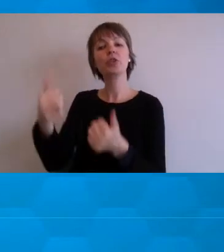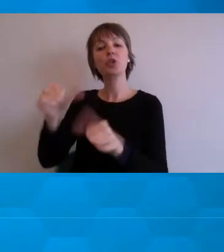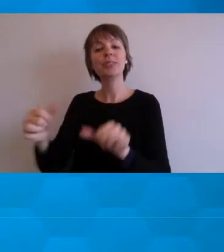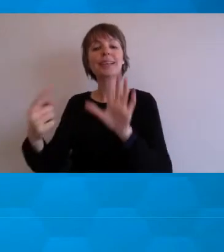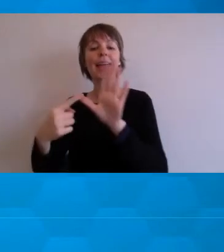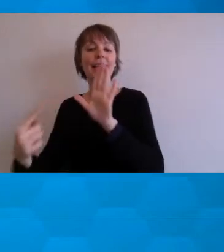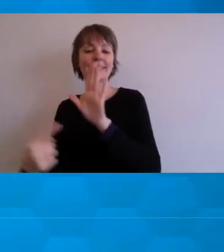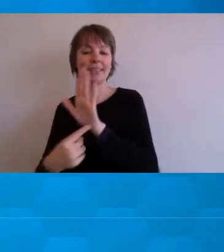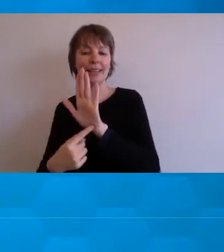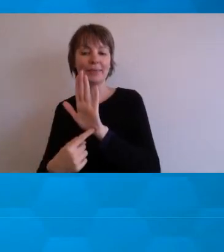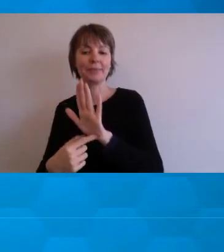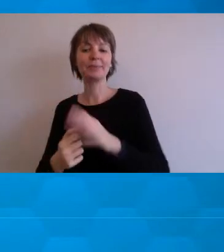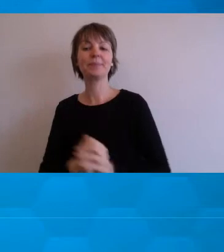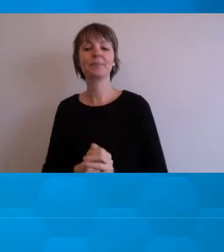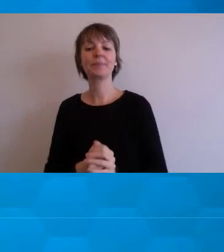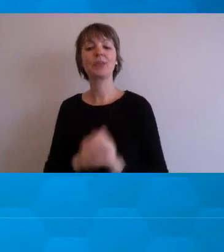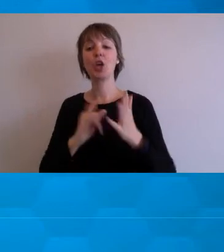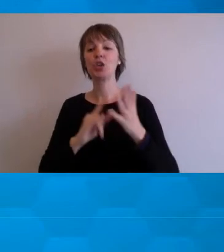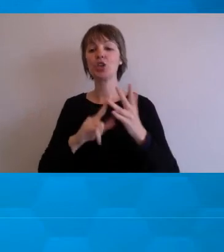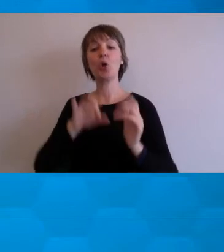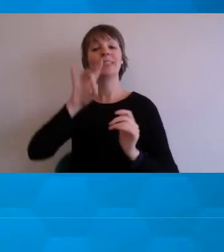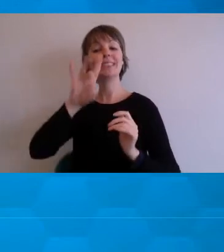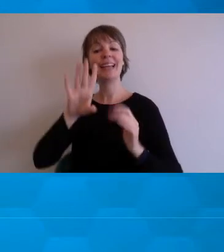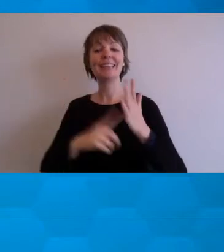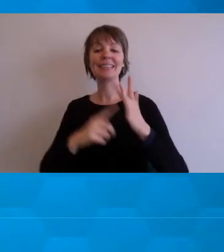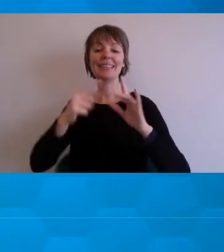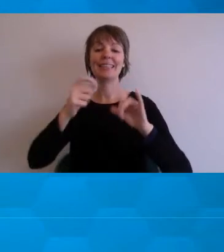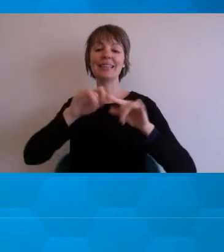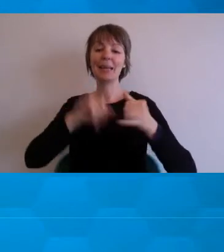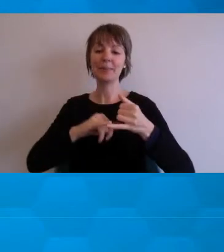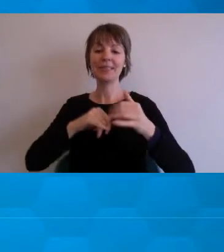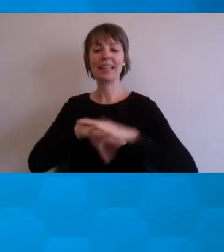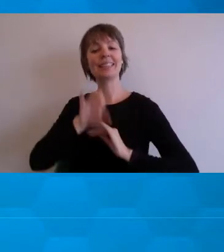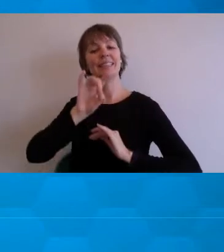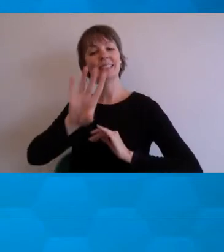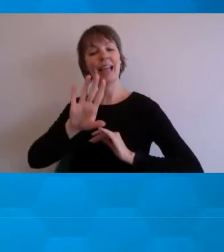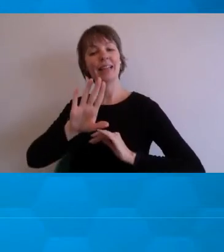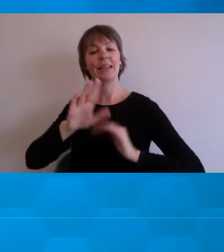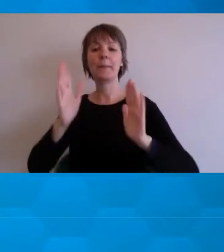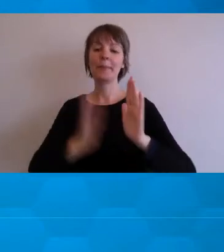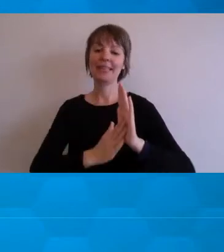So that's 10 tips in 10 minutes. So I'll pass over to the next presenter.